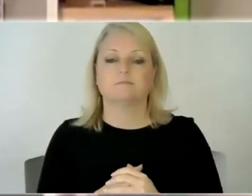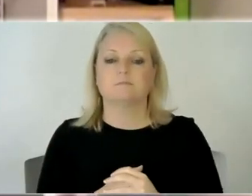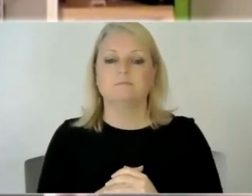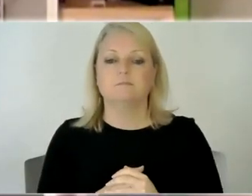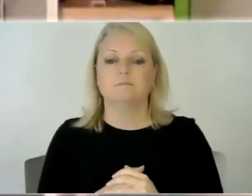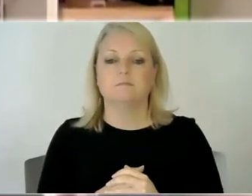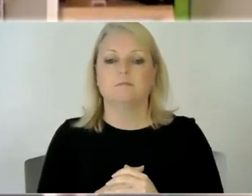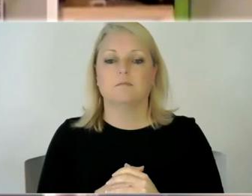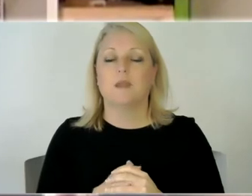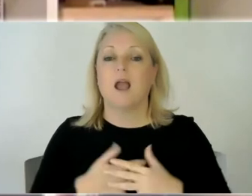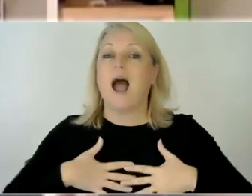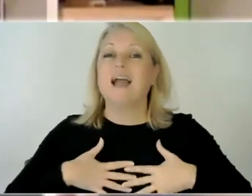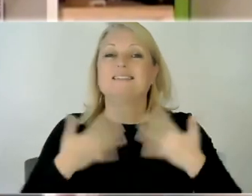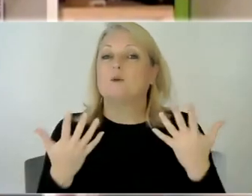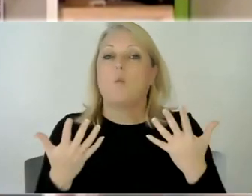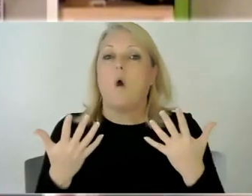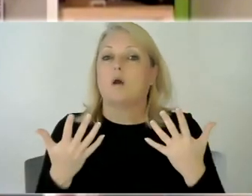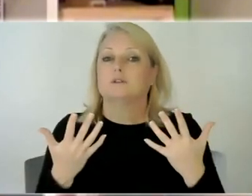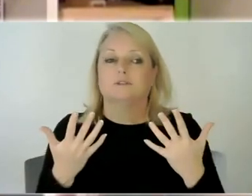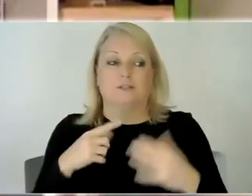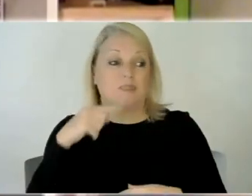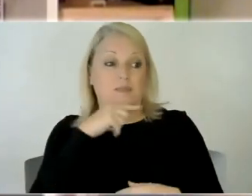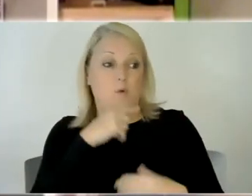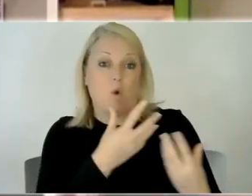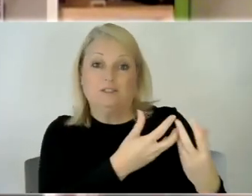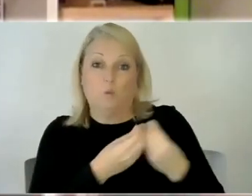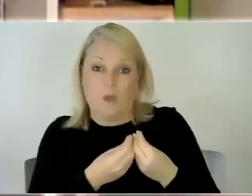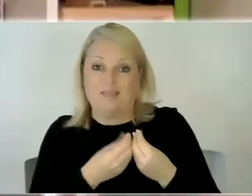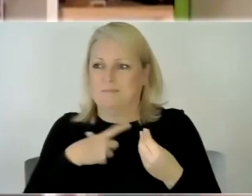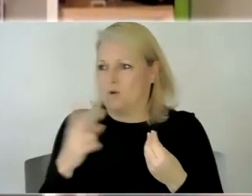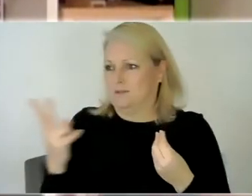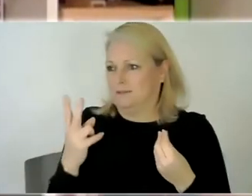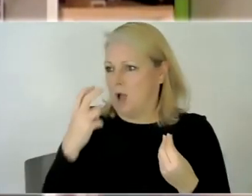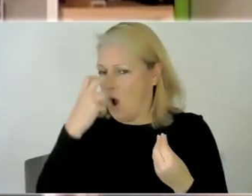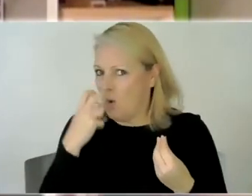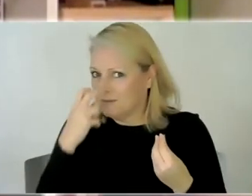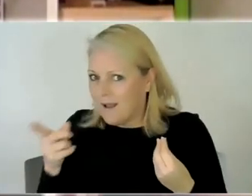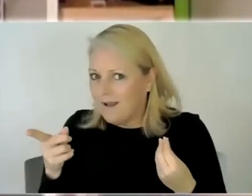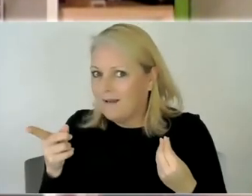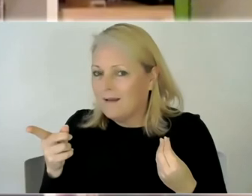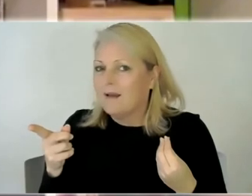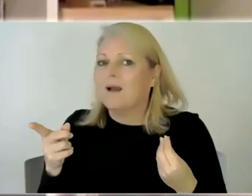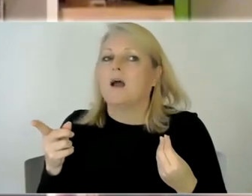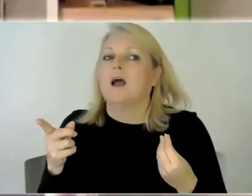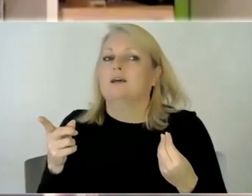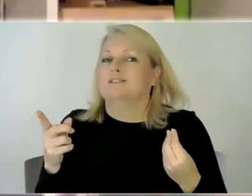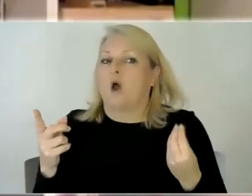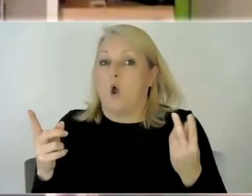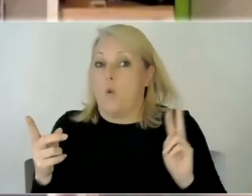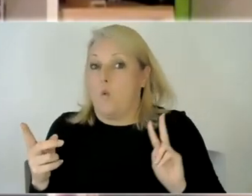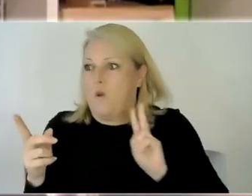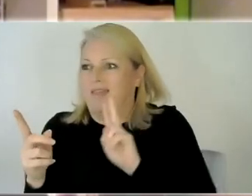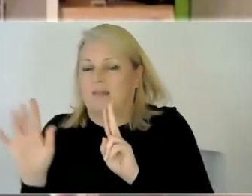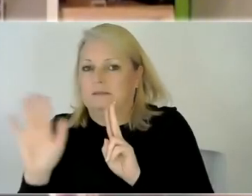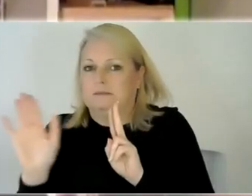i didn't want to take the boys in there because they're elderly and you know i didn't want to risk the the chance of you know at